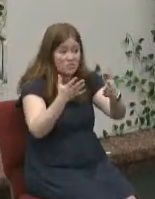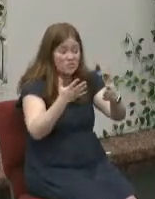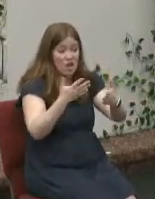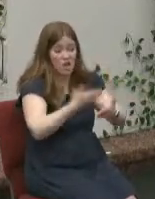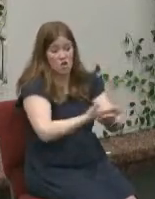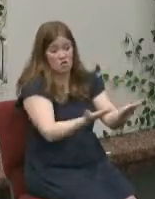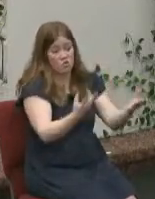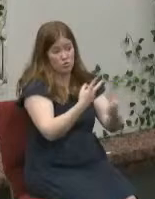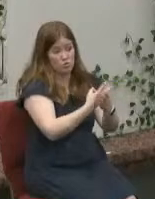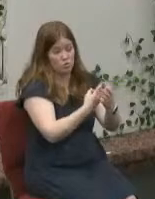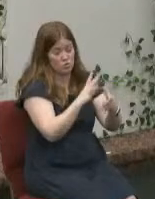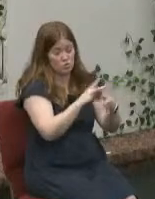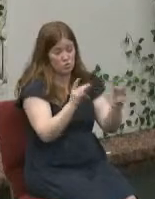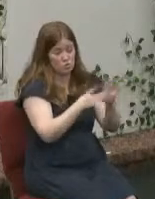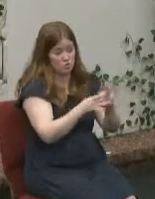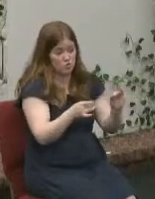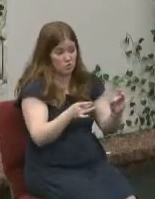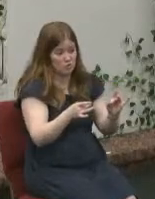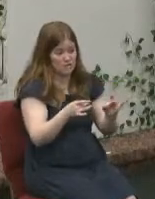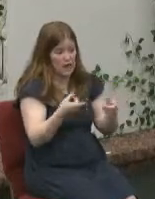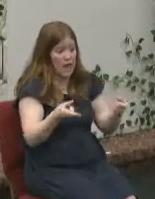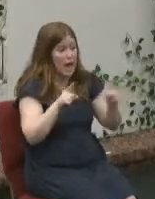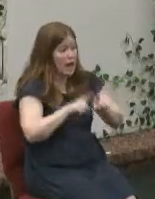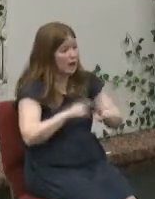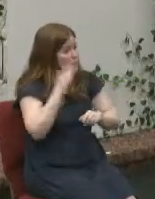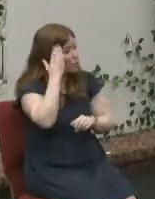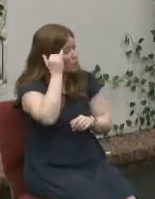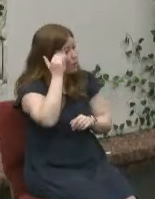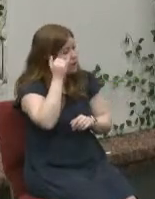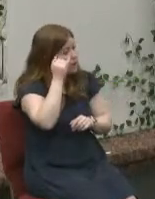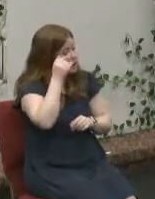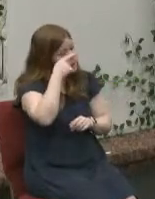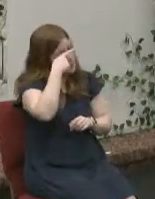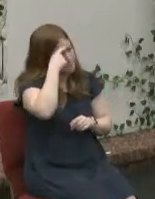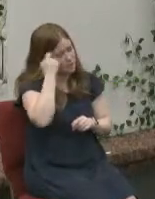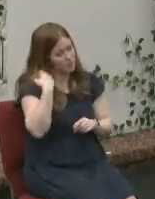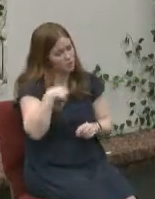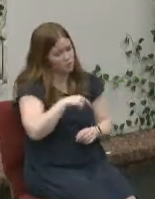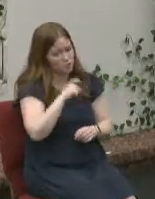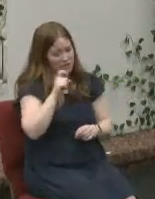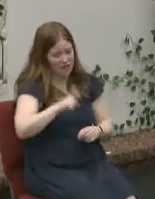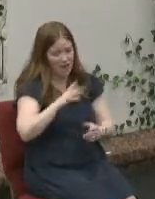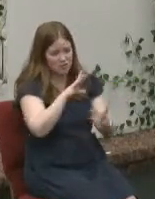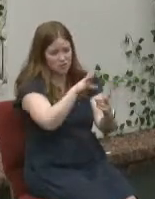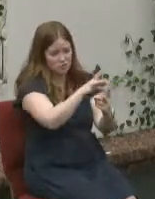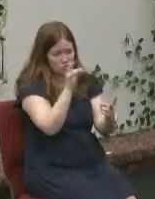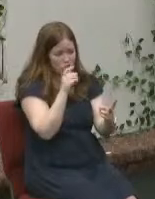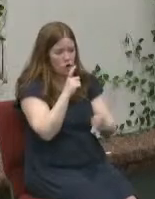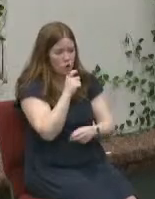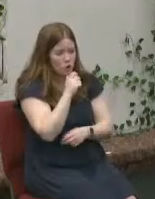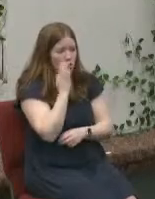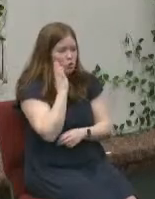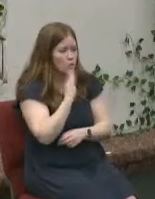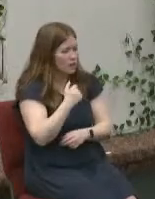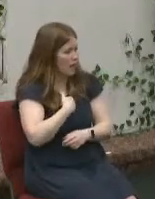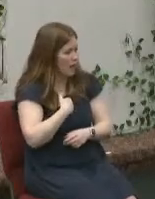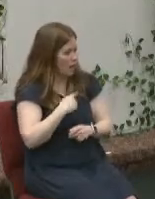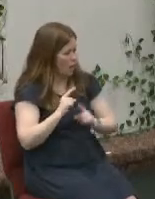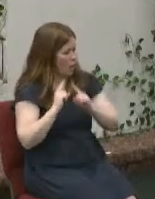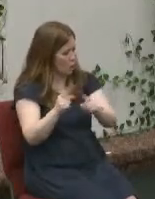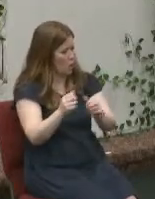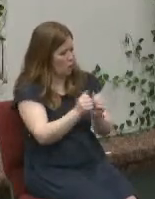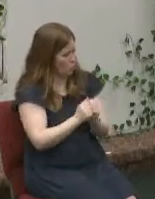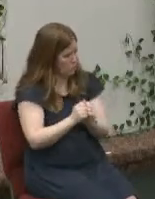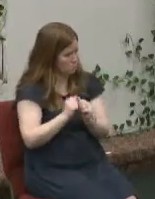go like this why because you have to choose who are you going to run with who are you going to run